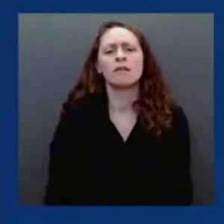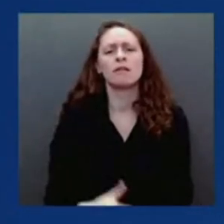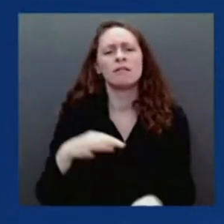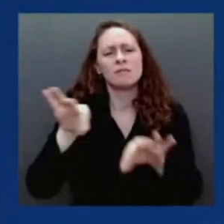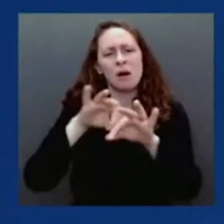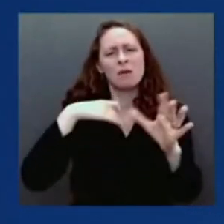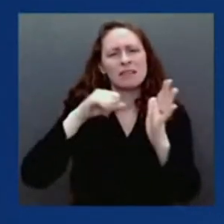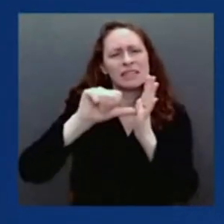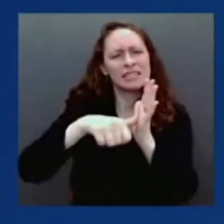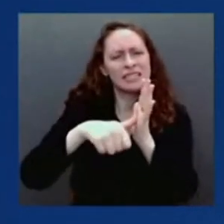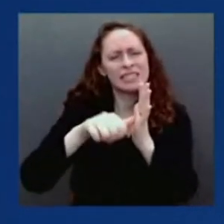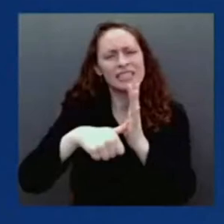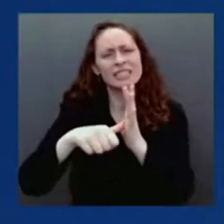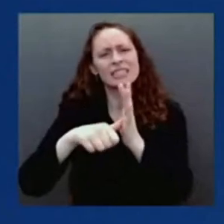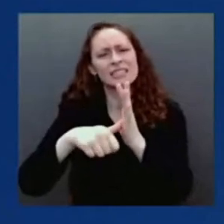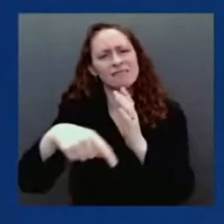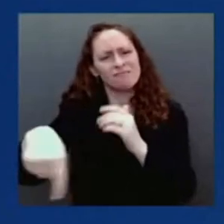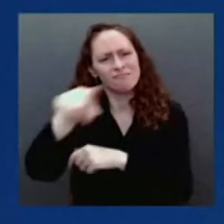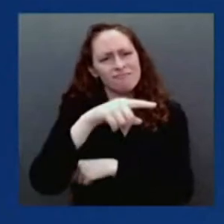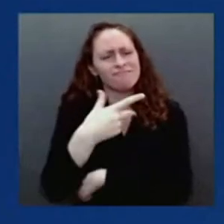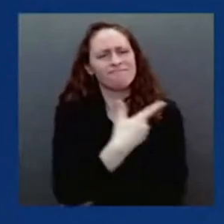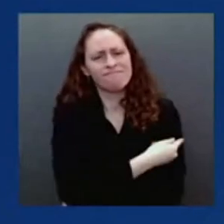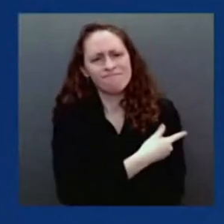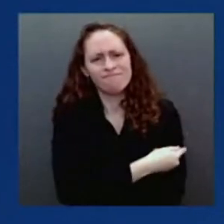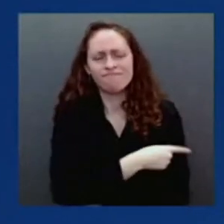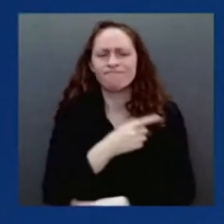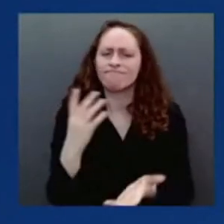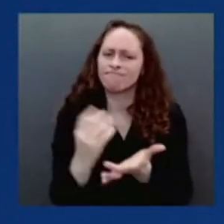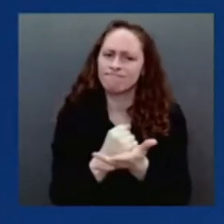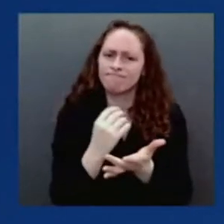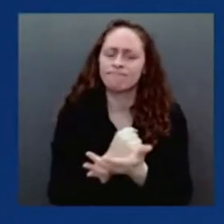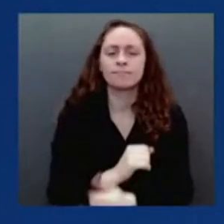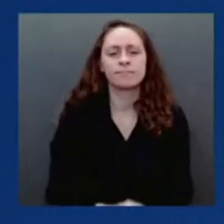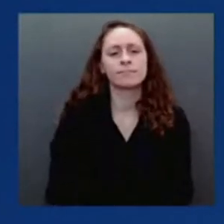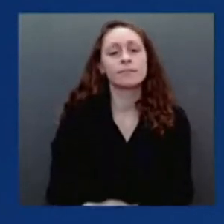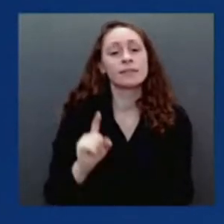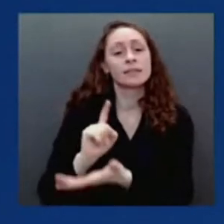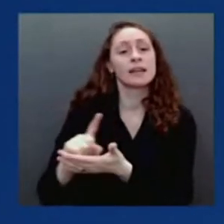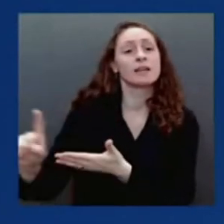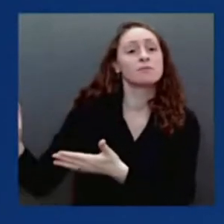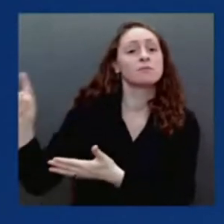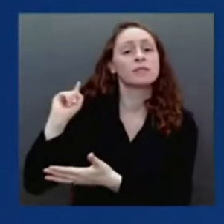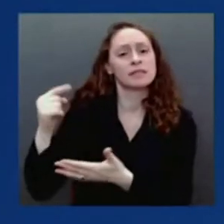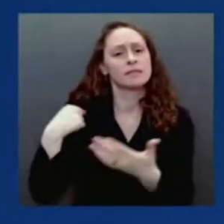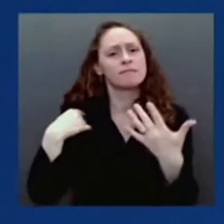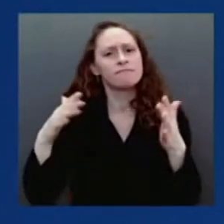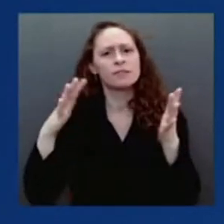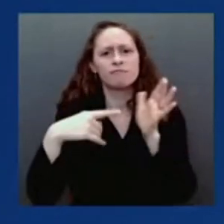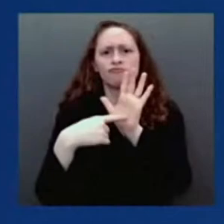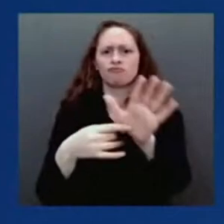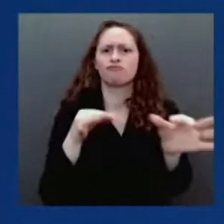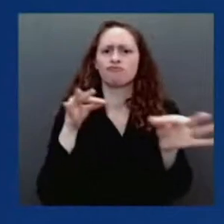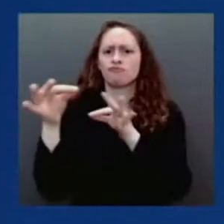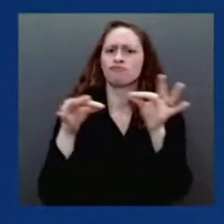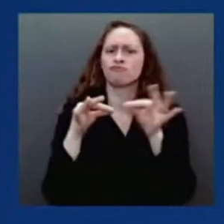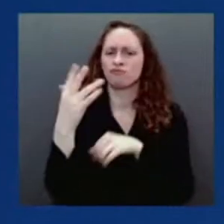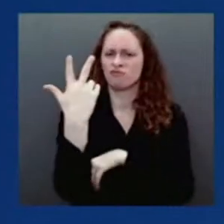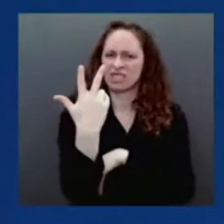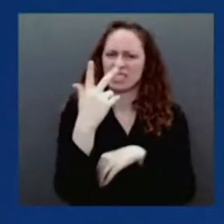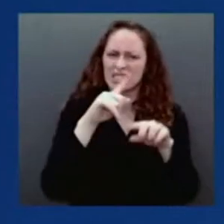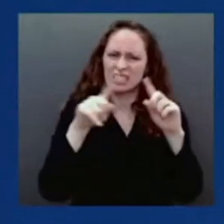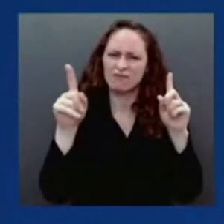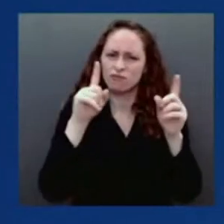effectiveness of booster doses in protecting against the Omicron variant. It is of critical importance that people